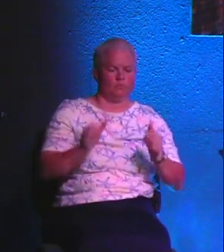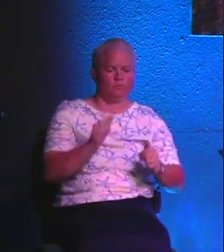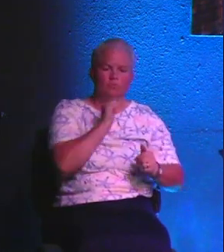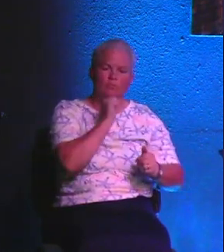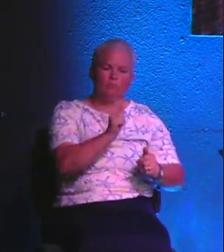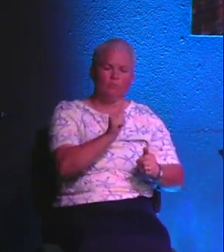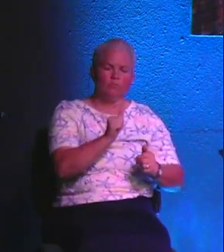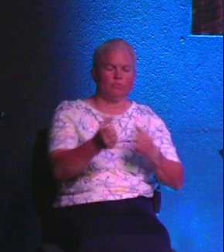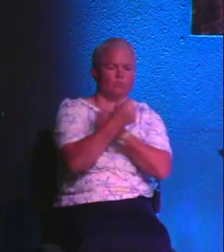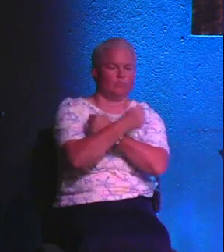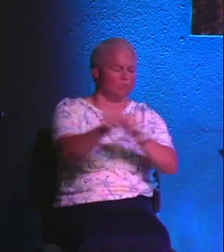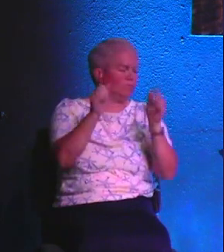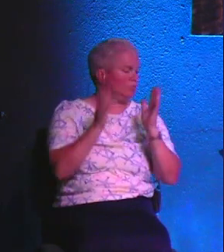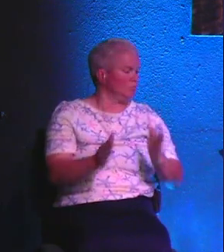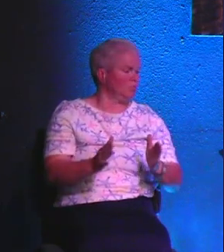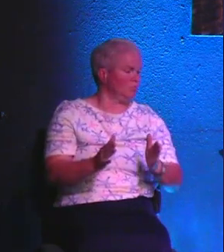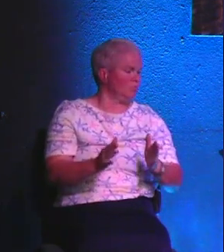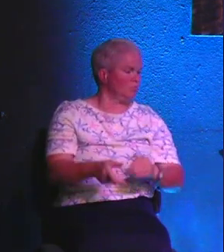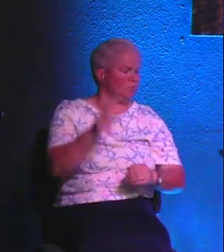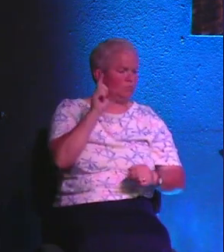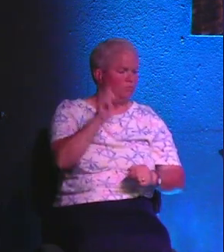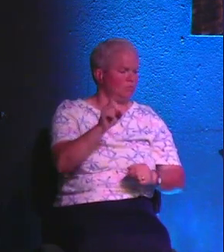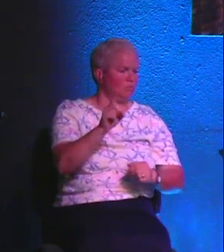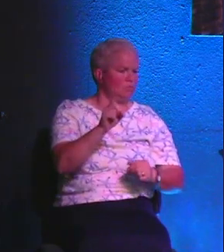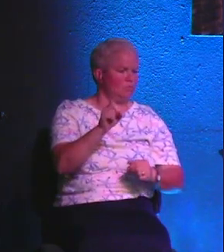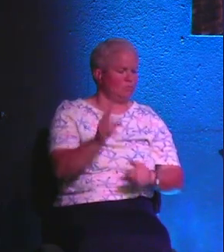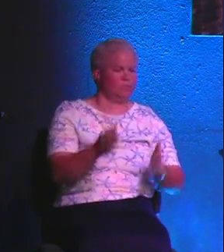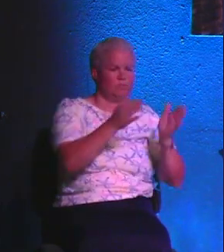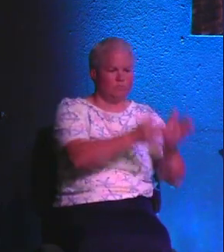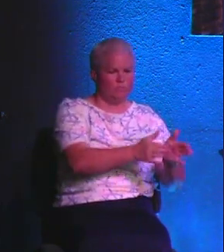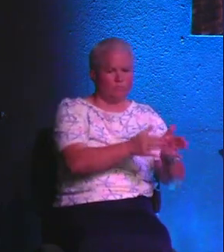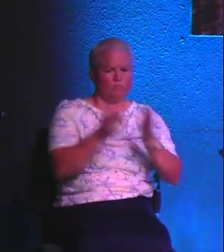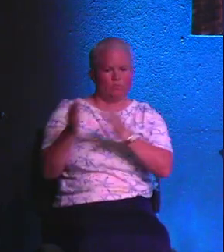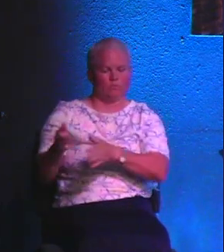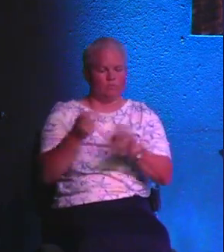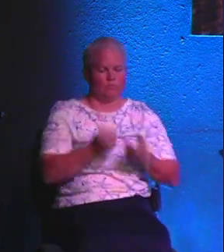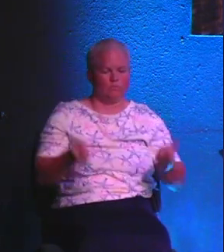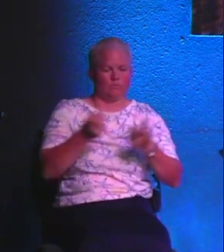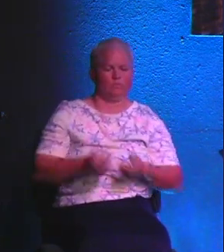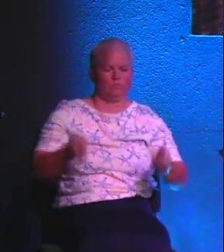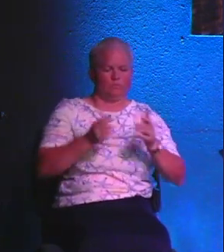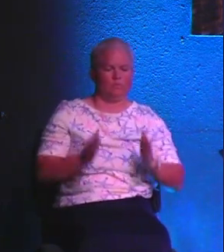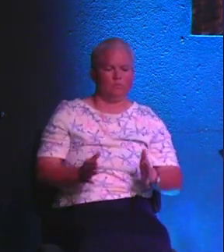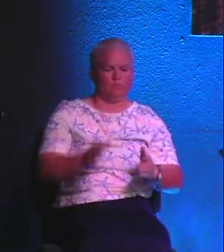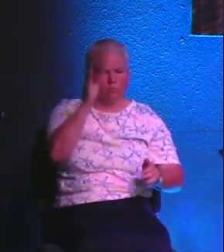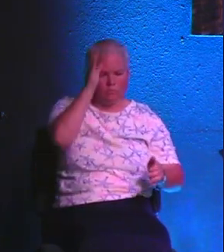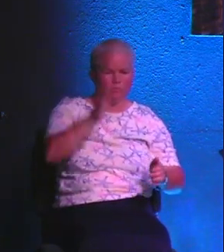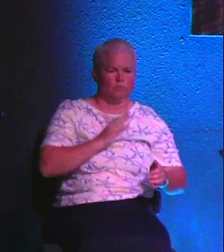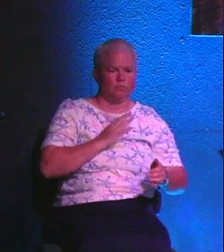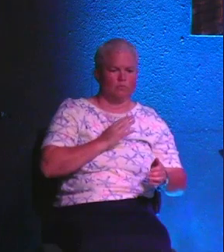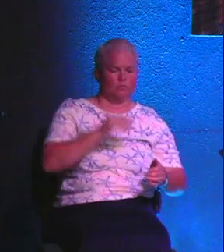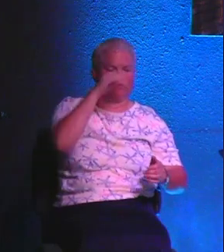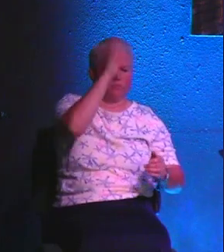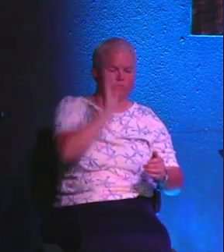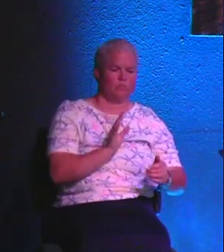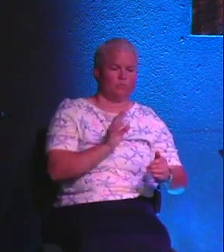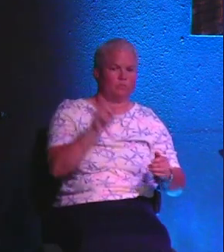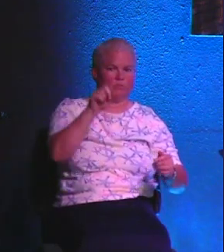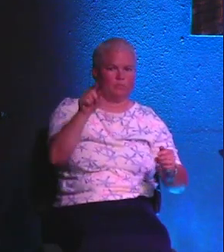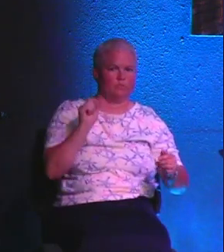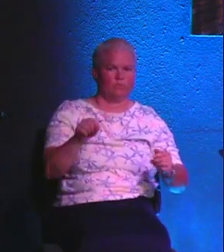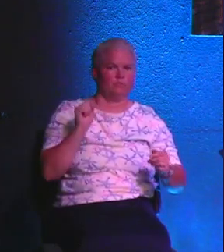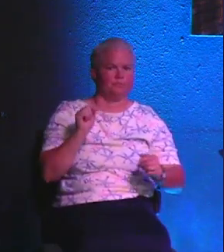is questioned, Jesus as the only mediator between sinful man and sinless God is